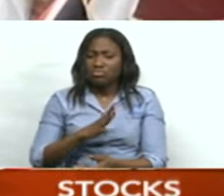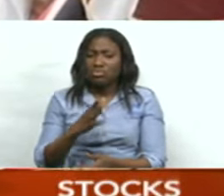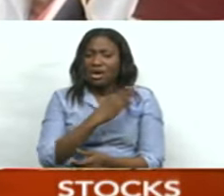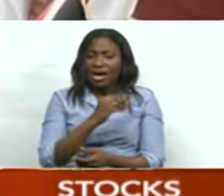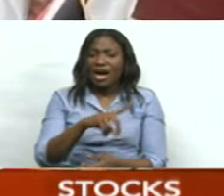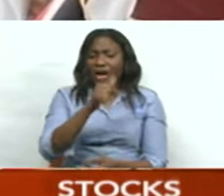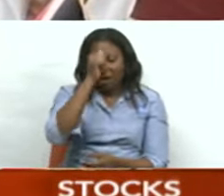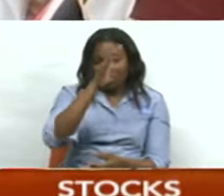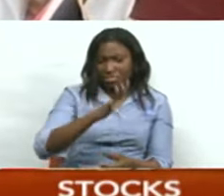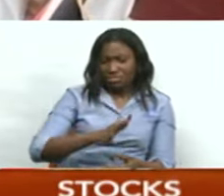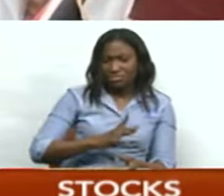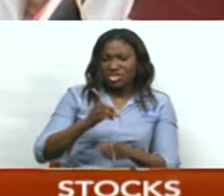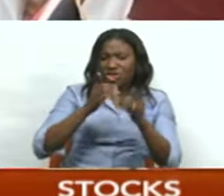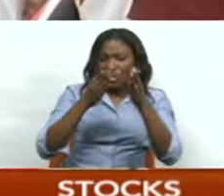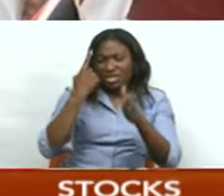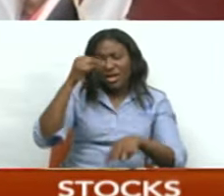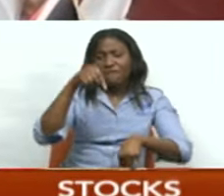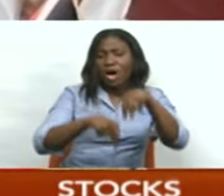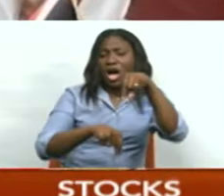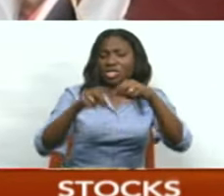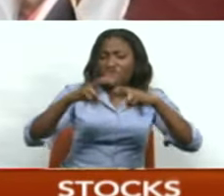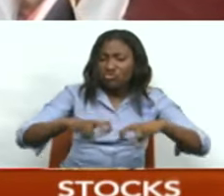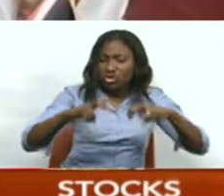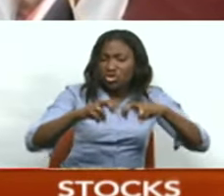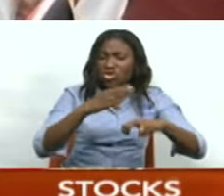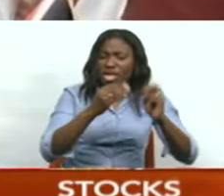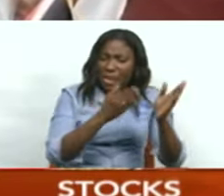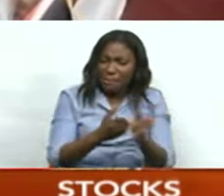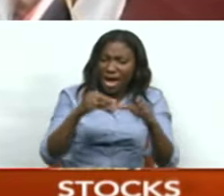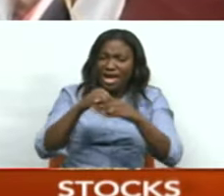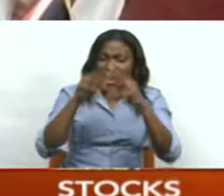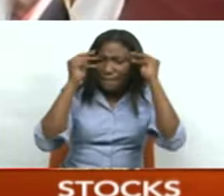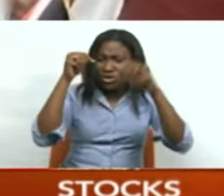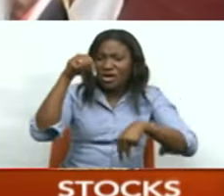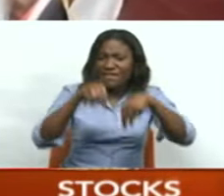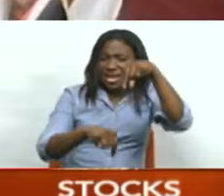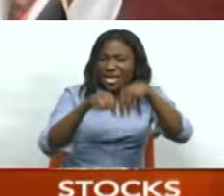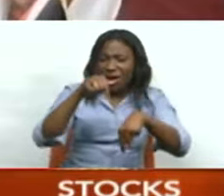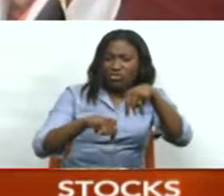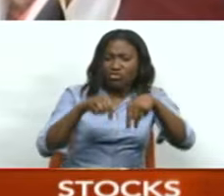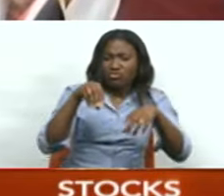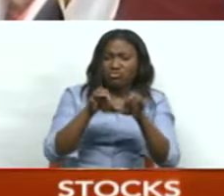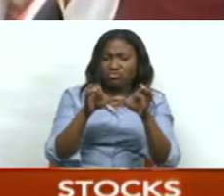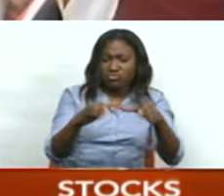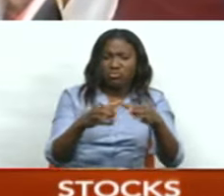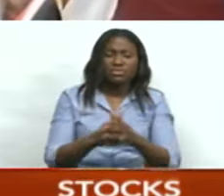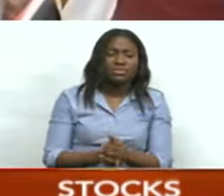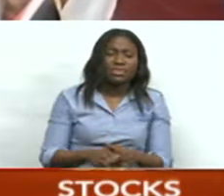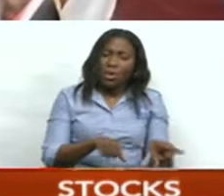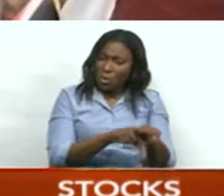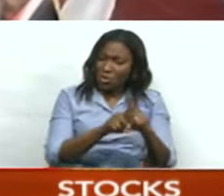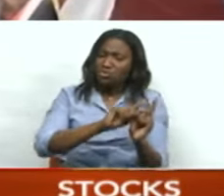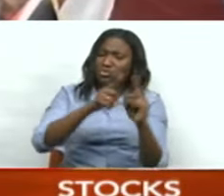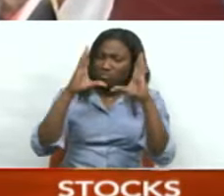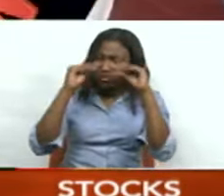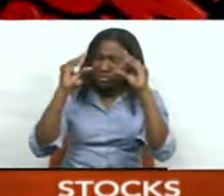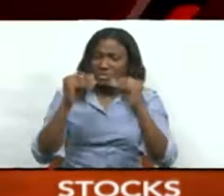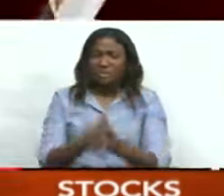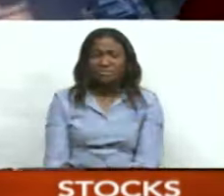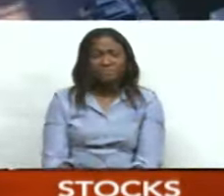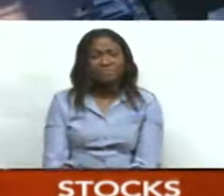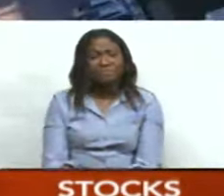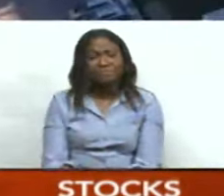Timothy Bash, Director of Energy Research and Planning at the Ministry of Energy and Energy Industries, are also attending the conference.